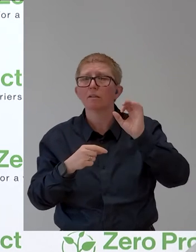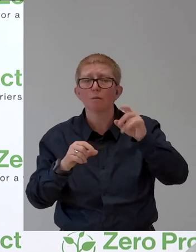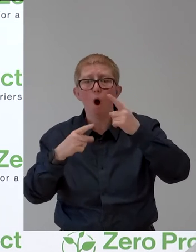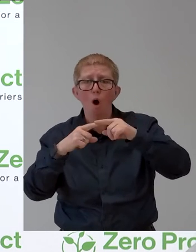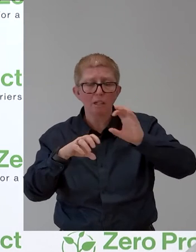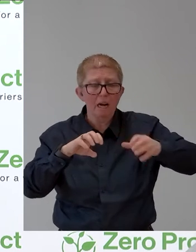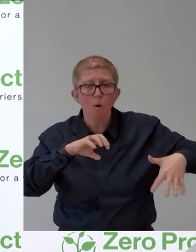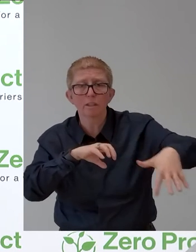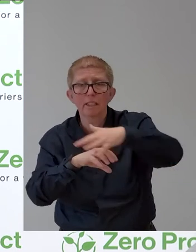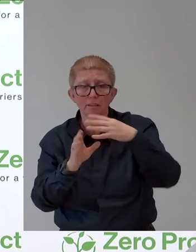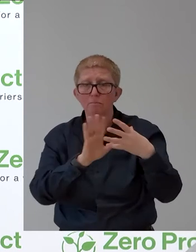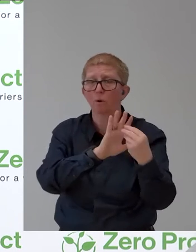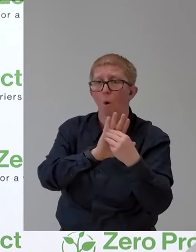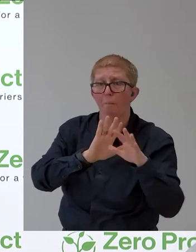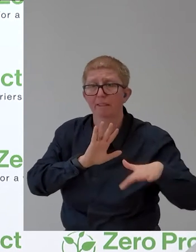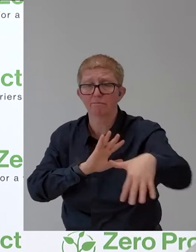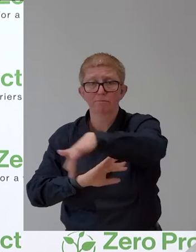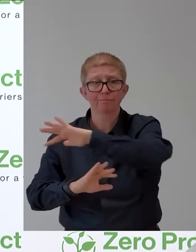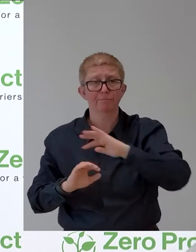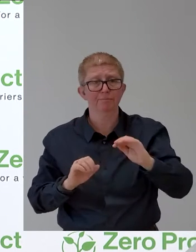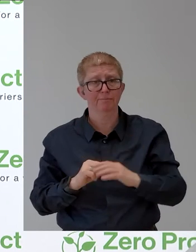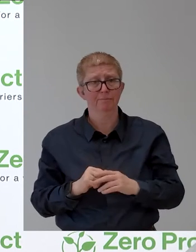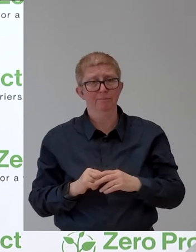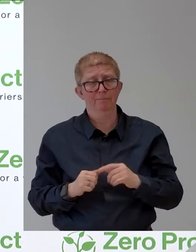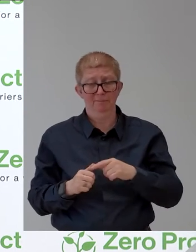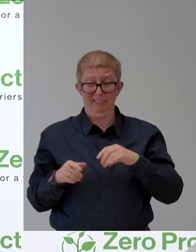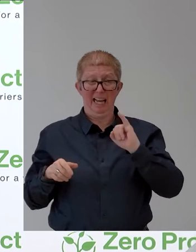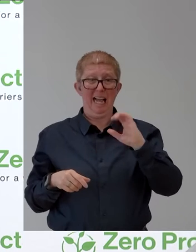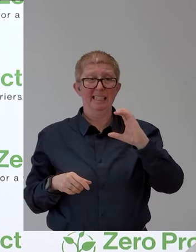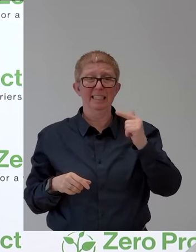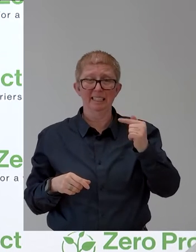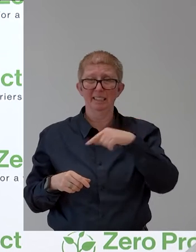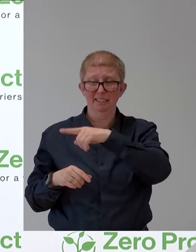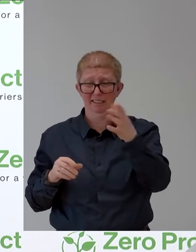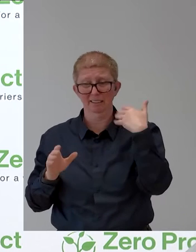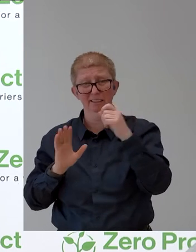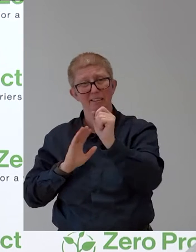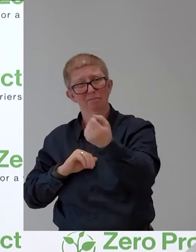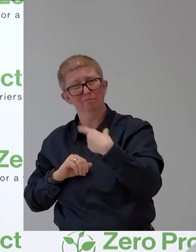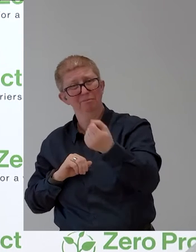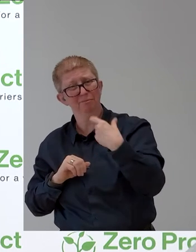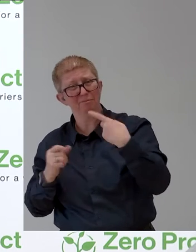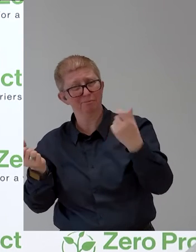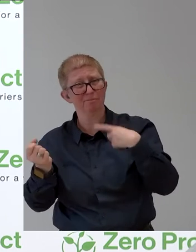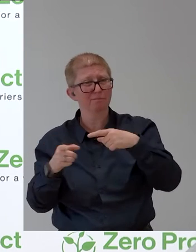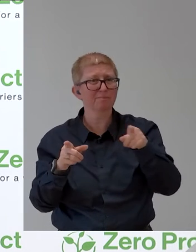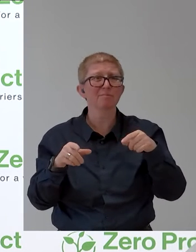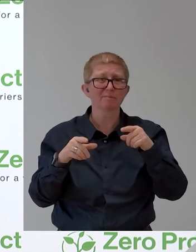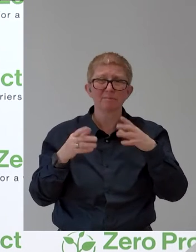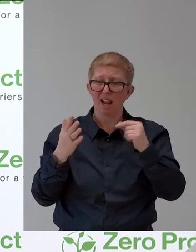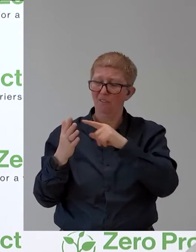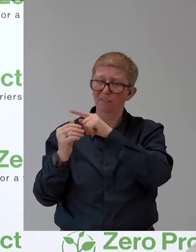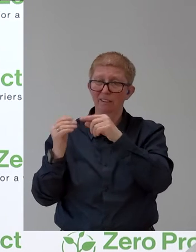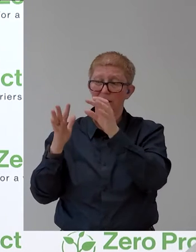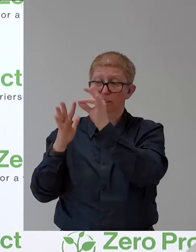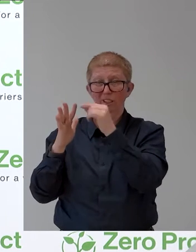the ICT sector, some of them lacked the vital ingredient of impact. Because they were young, they were prototypes, but in order not